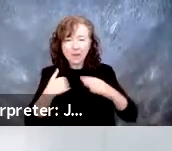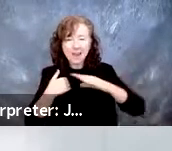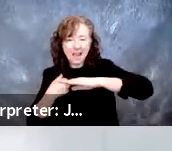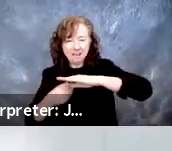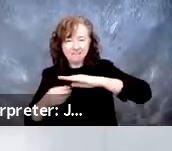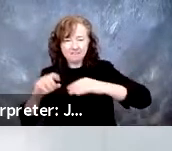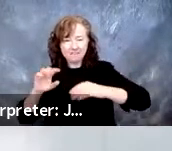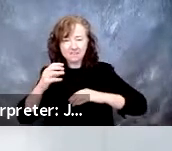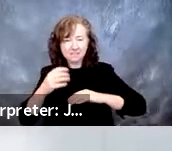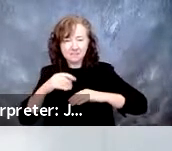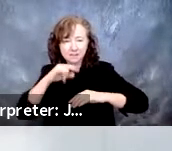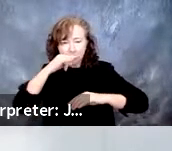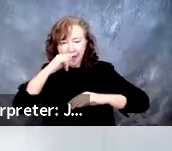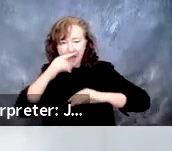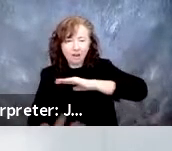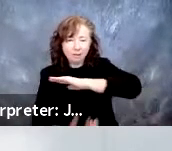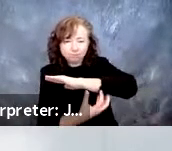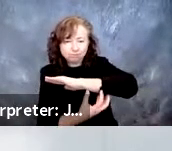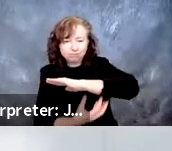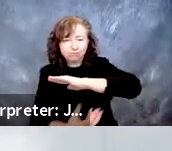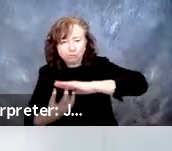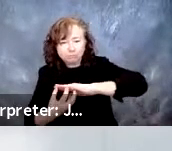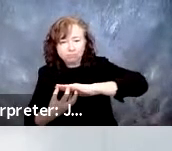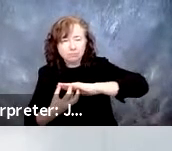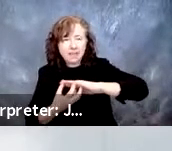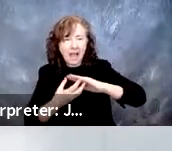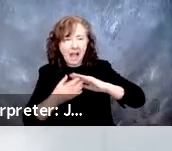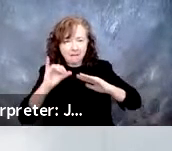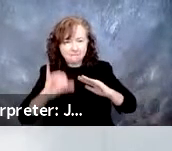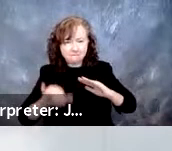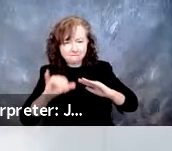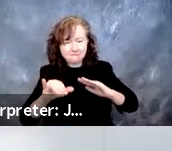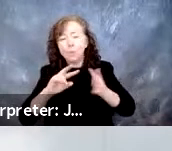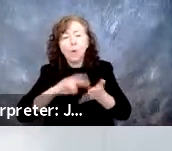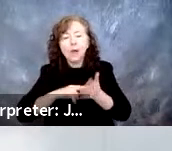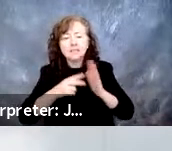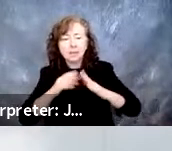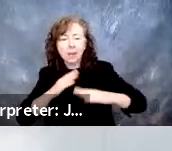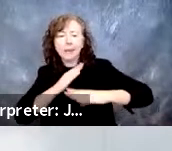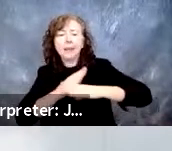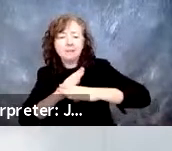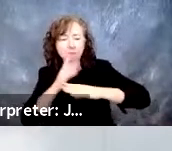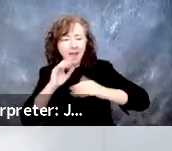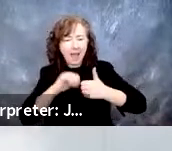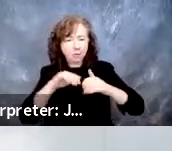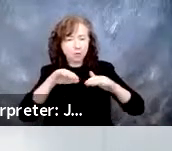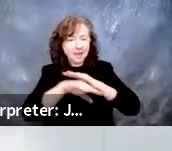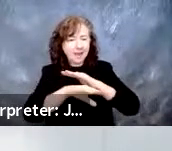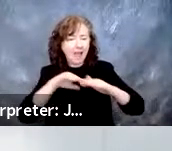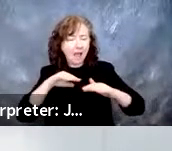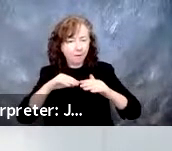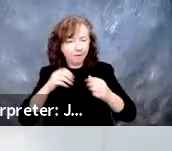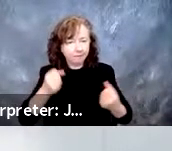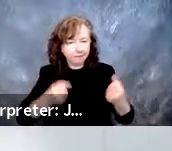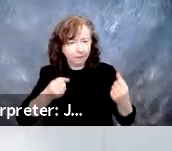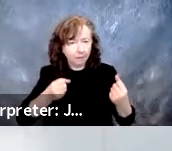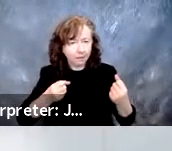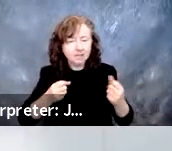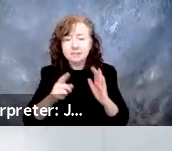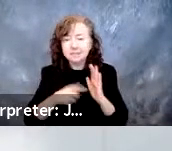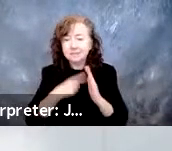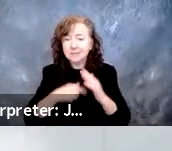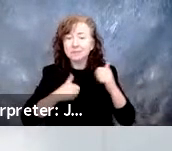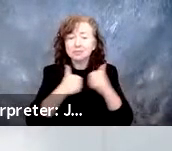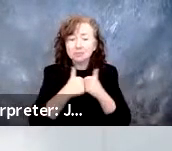architecture. It really constrains what you can do to get somebody in and out of the vehicle. They're sometimes structural, almost